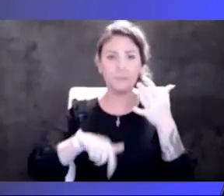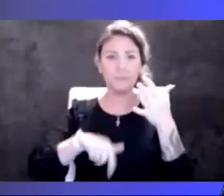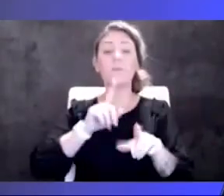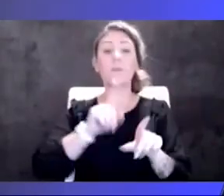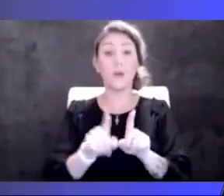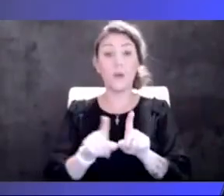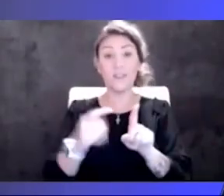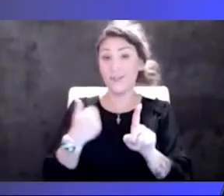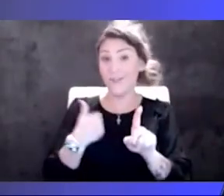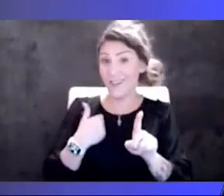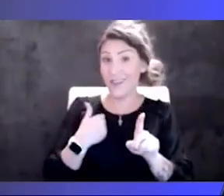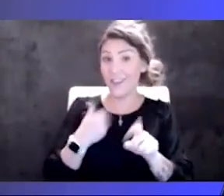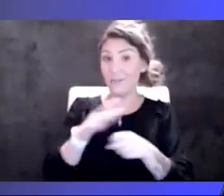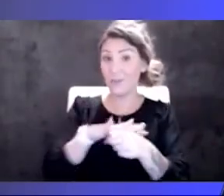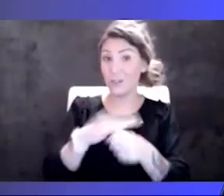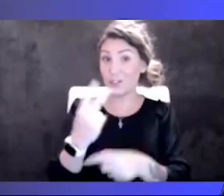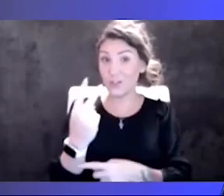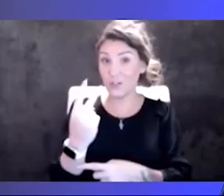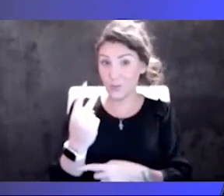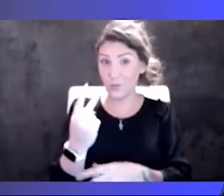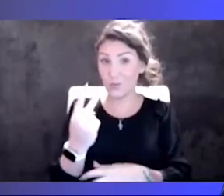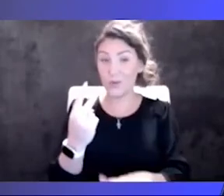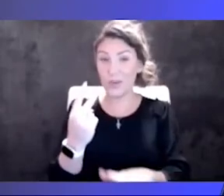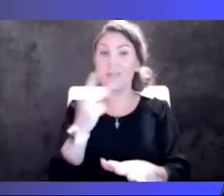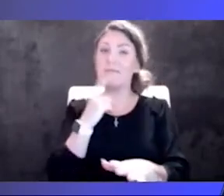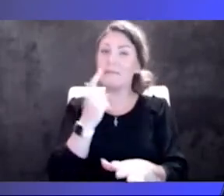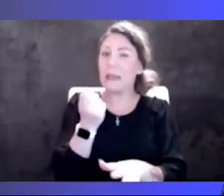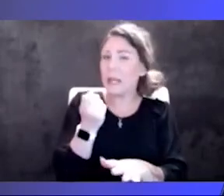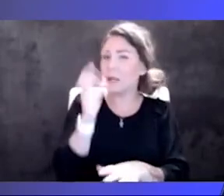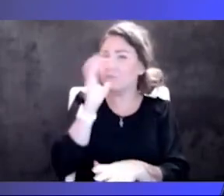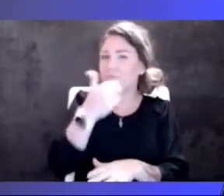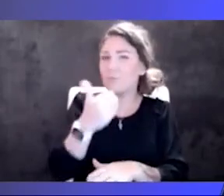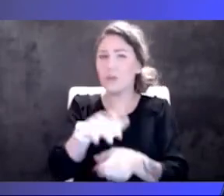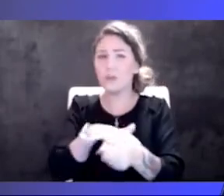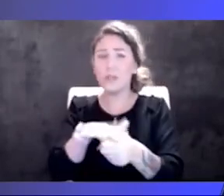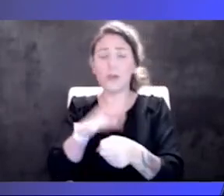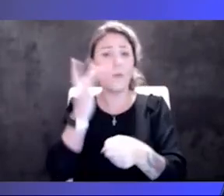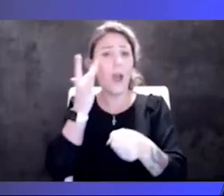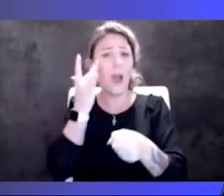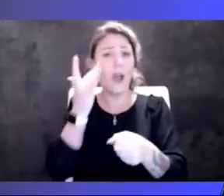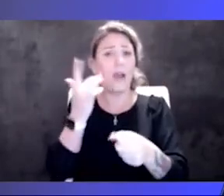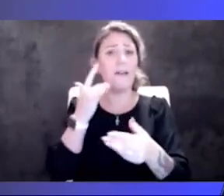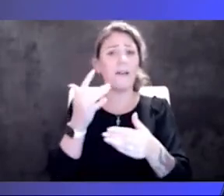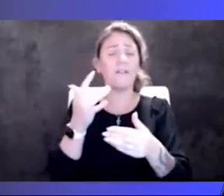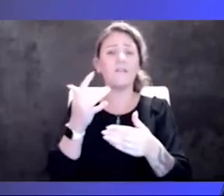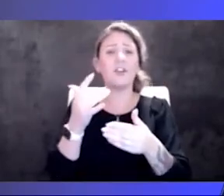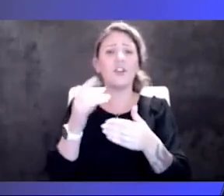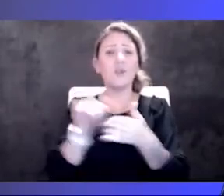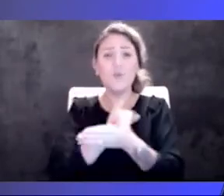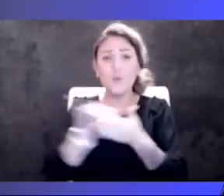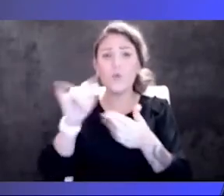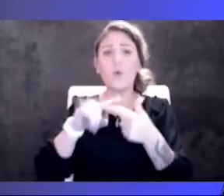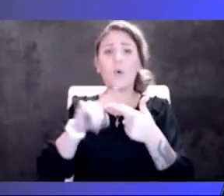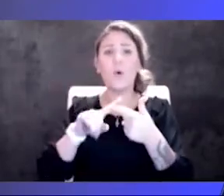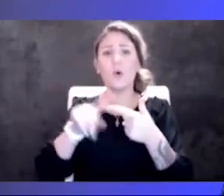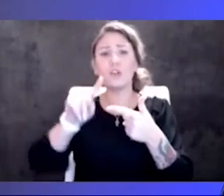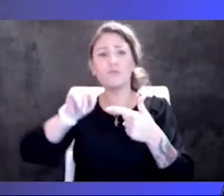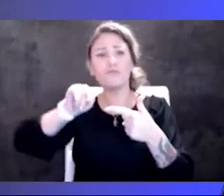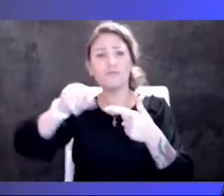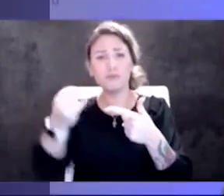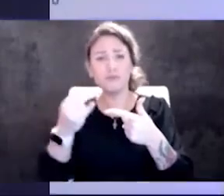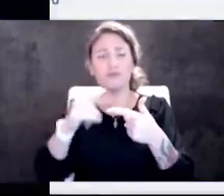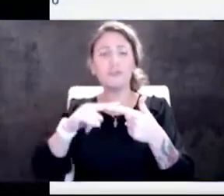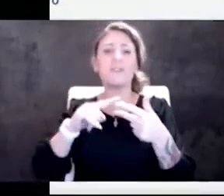Region 2, which is a little bit of a weird region because they have New York and New Jersey and Puerto Rico and the Virgin